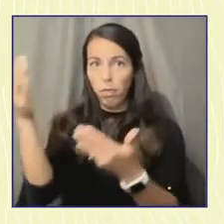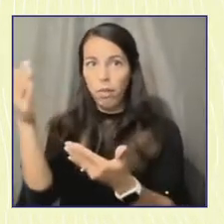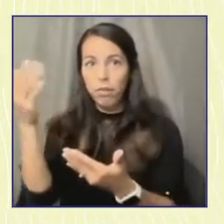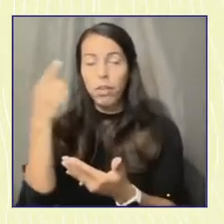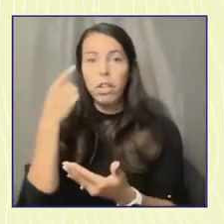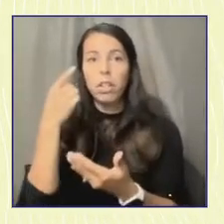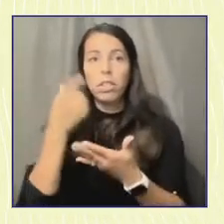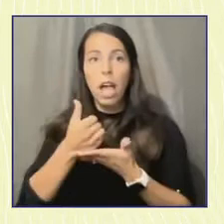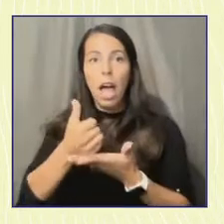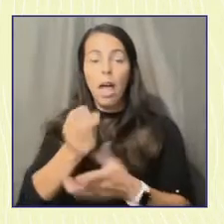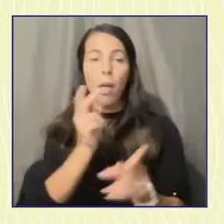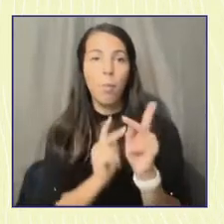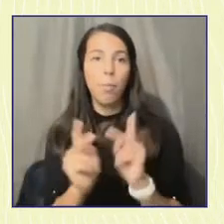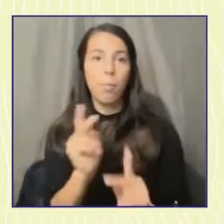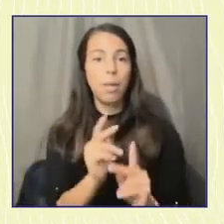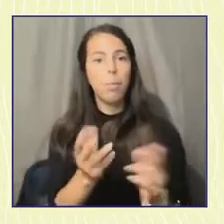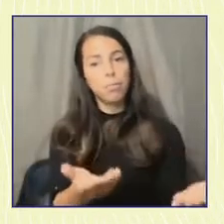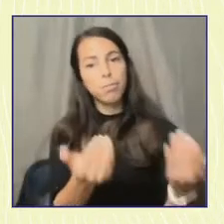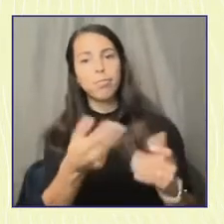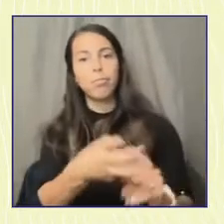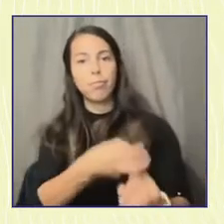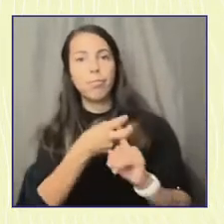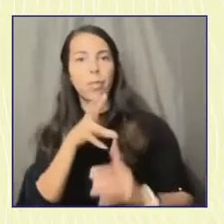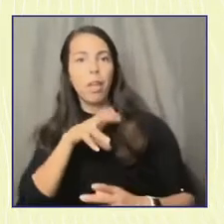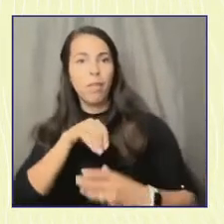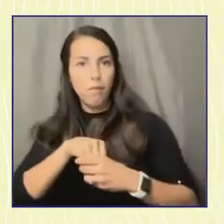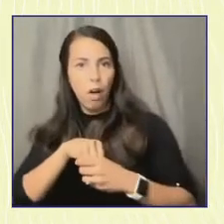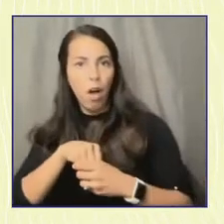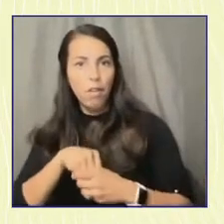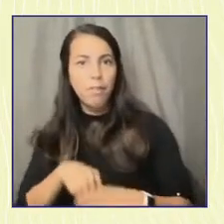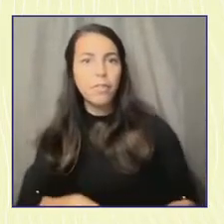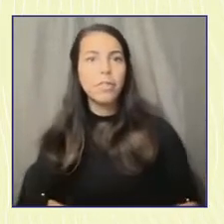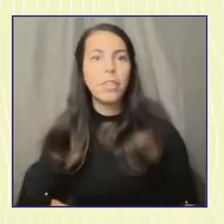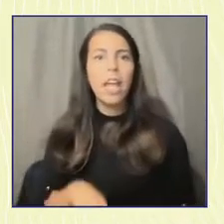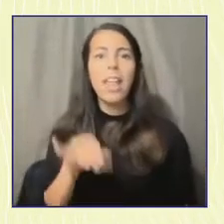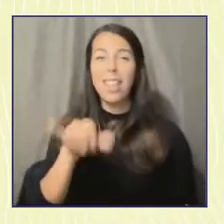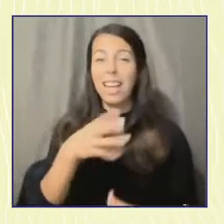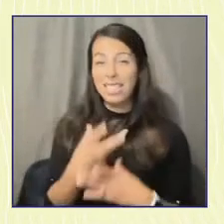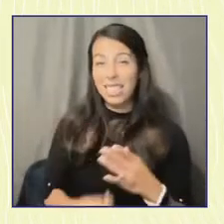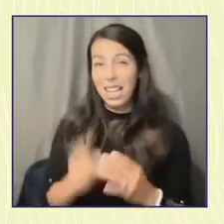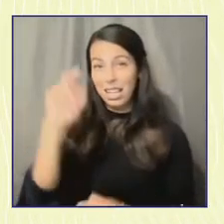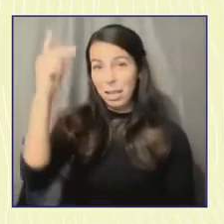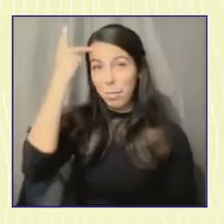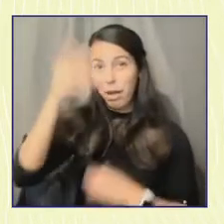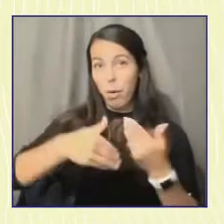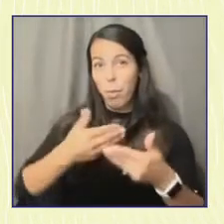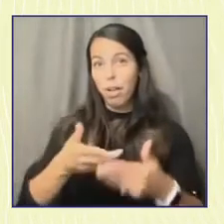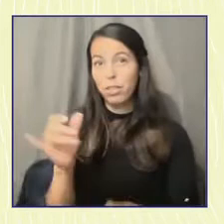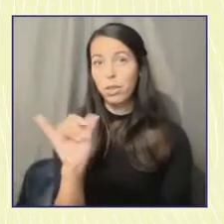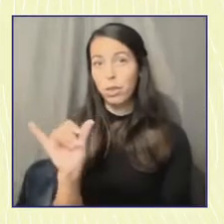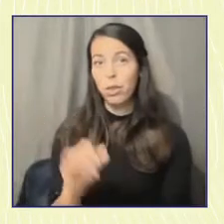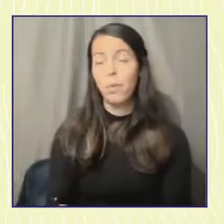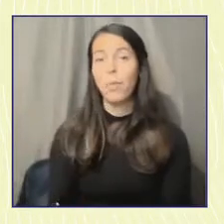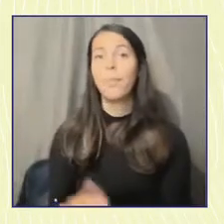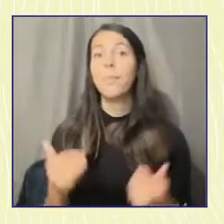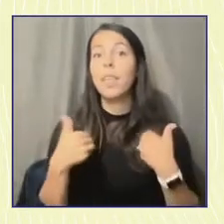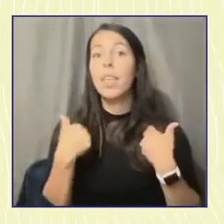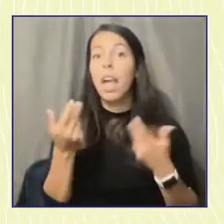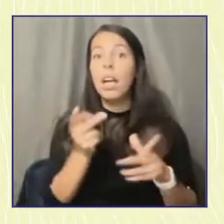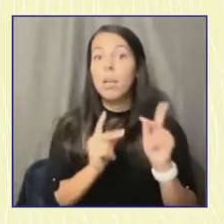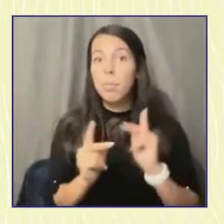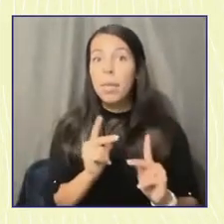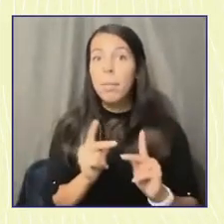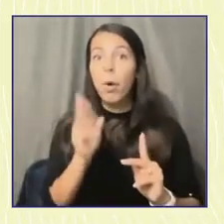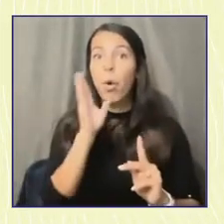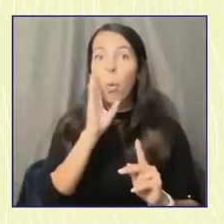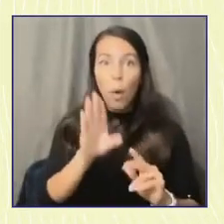issue organizing spaces. And I think that's something that's lacking within the political process as well. Like, young people will come out to vote if